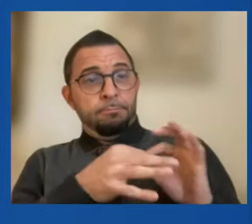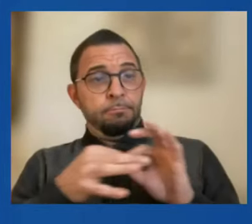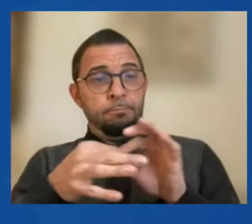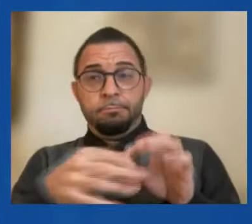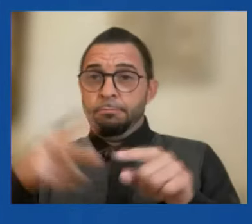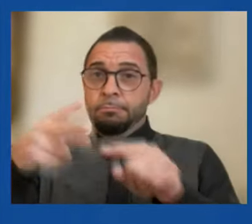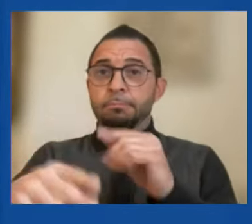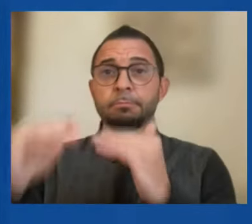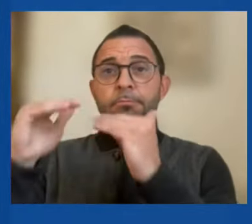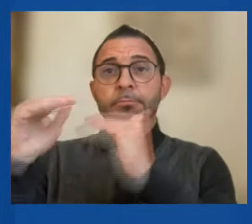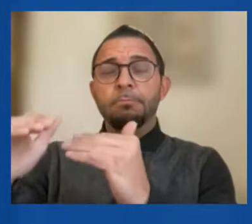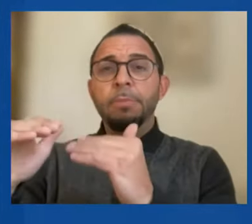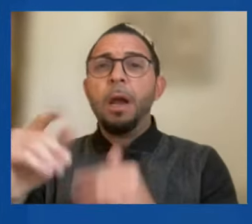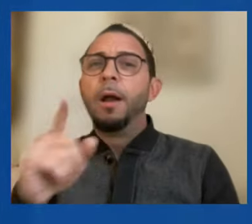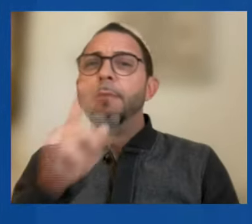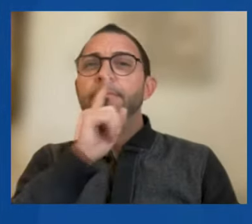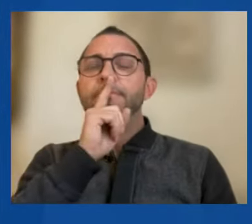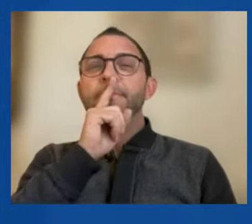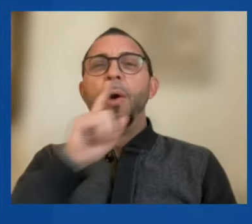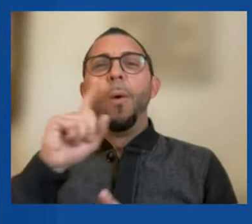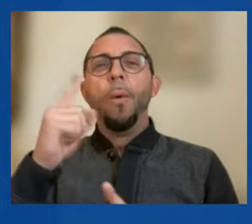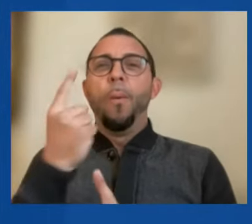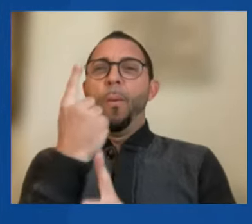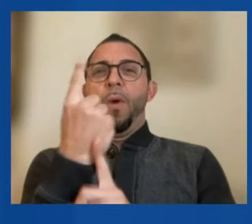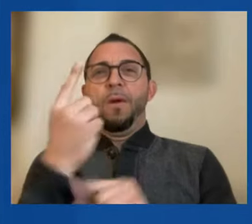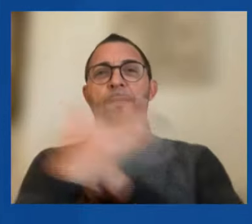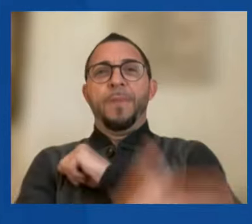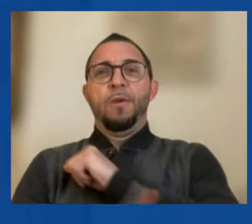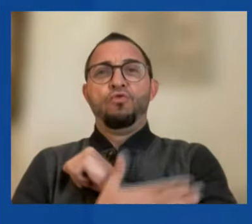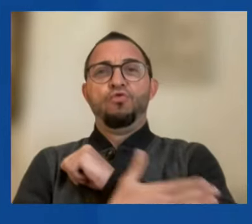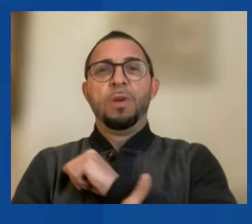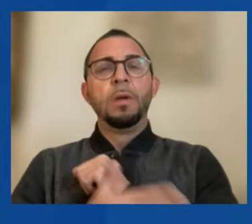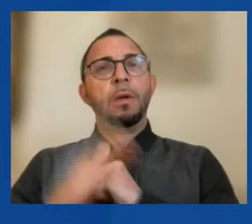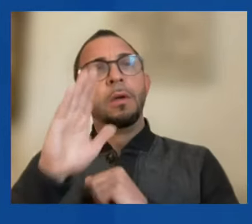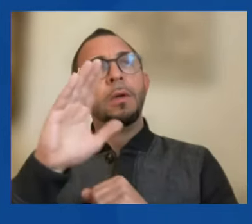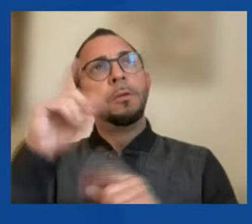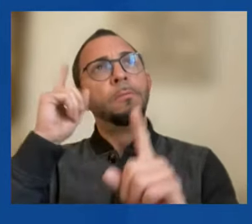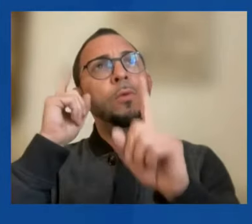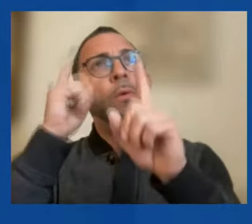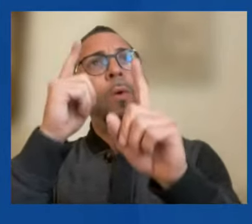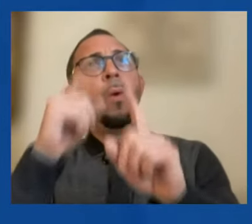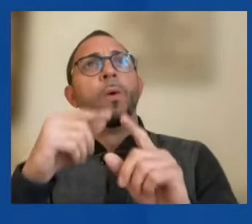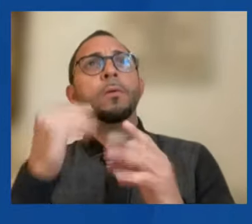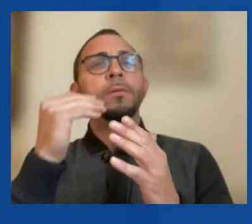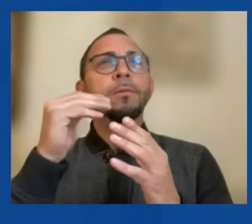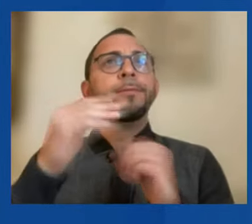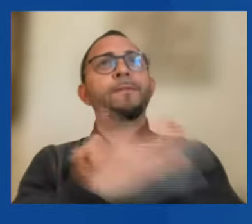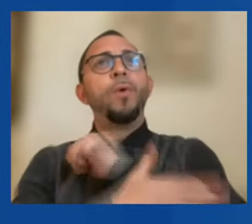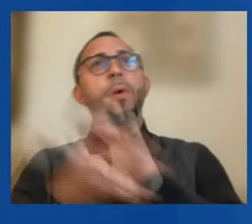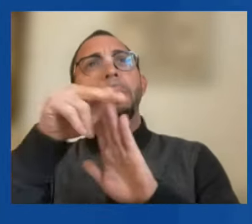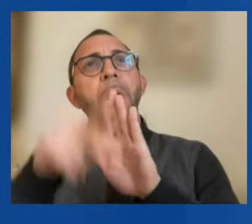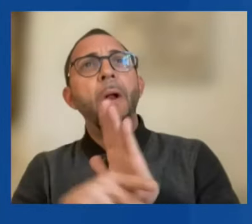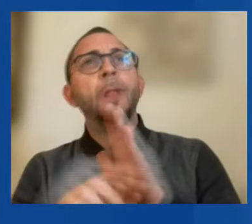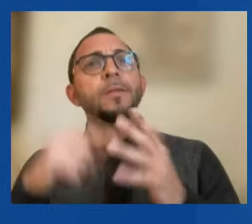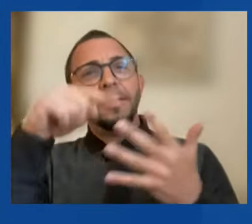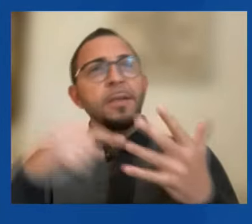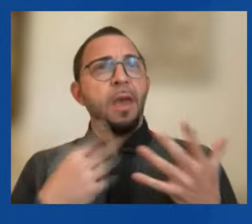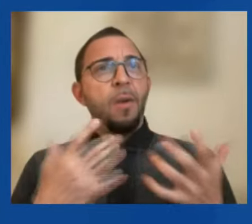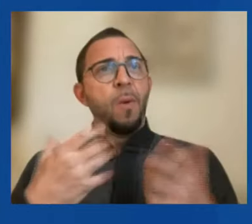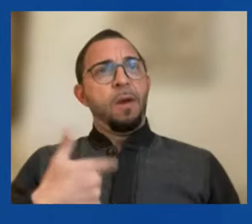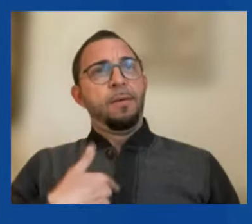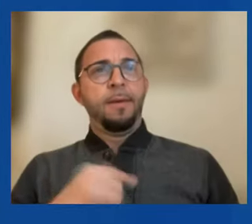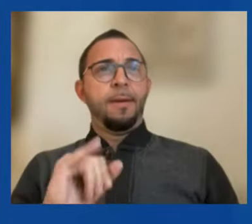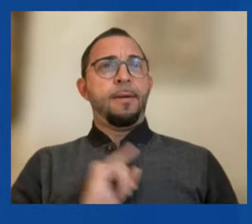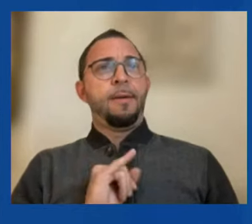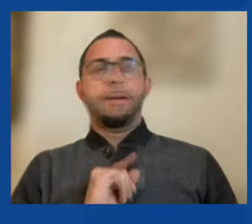not motivated by any one country's foreign policy objectives. Rather, we are acting in support